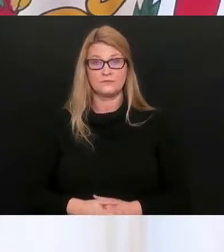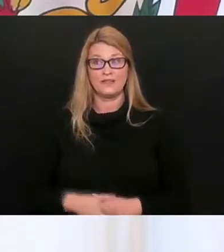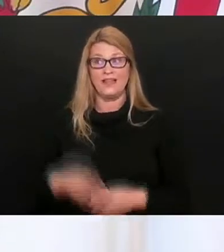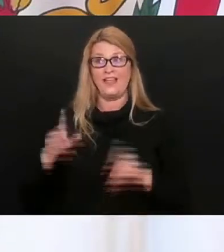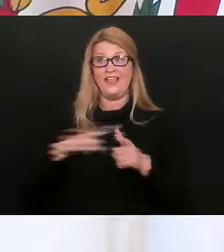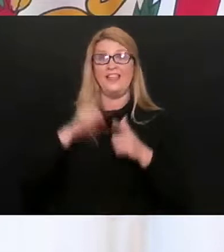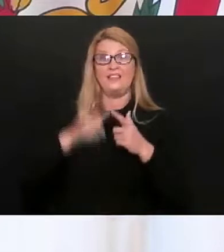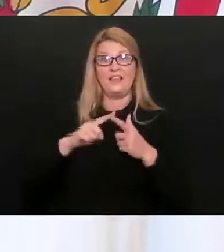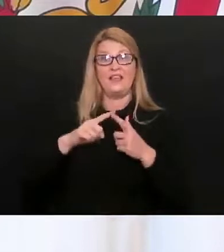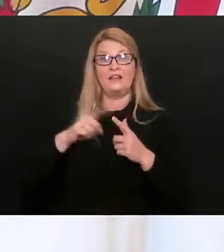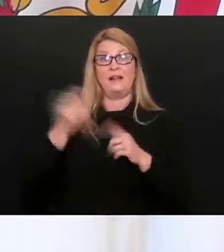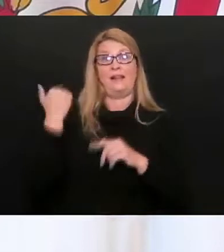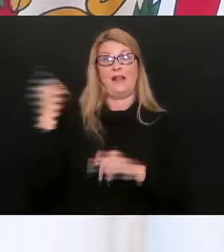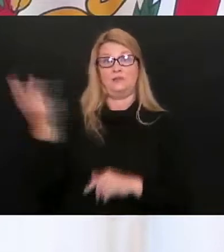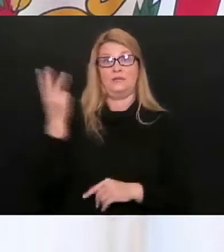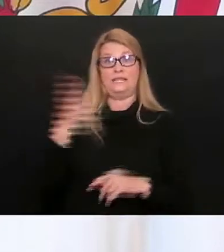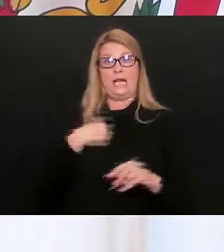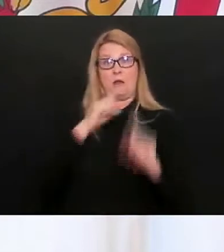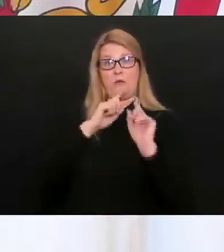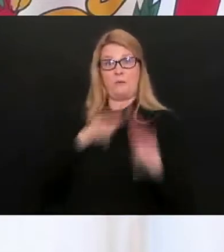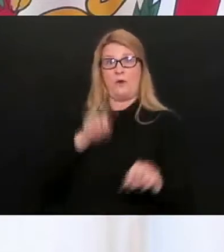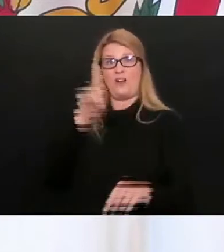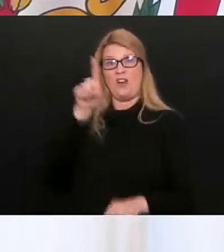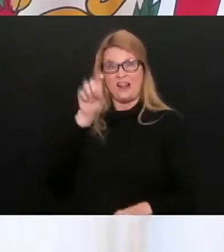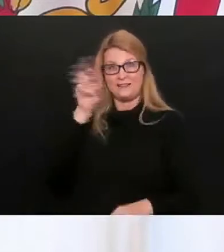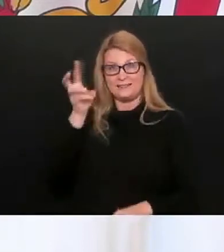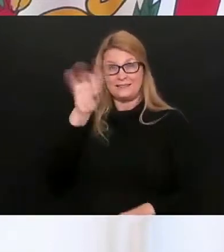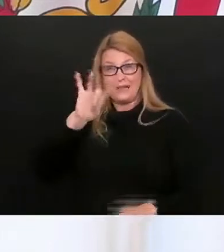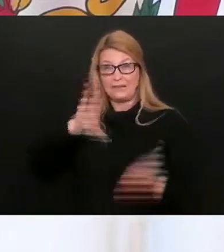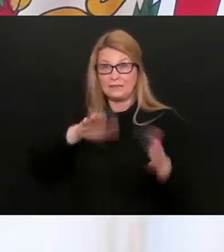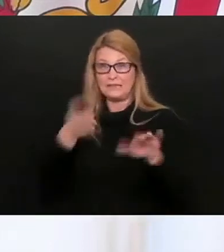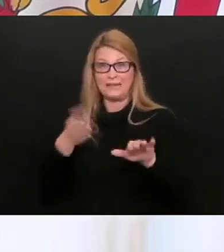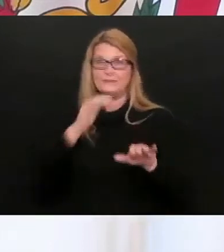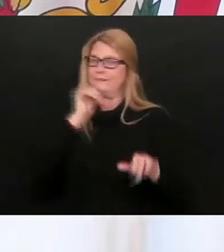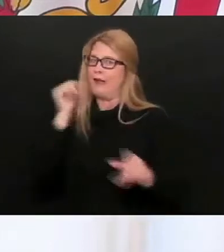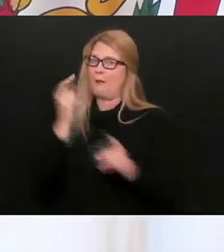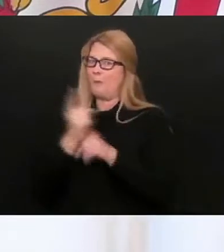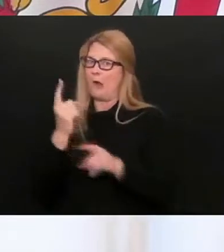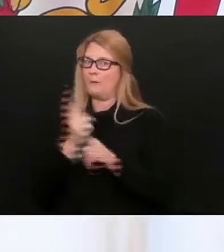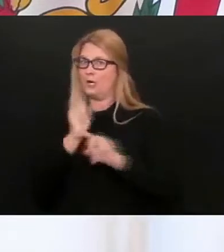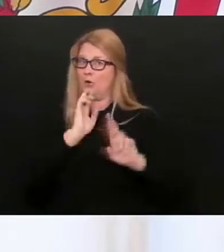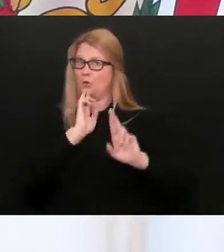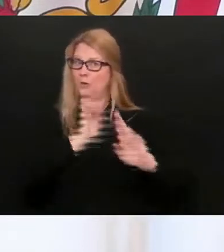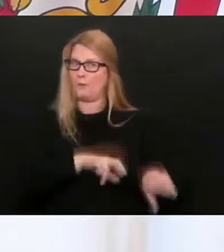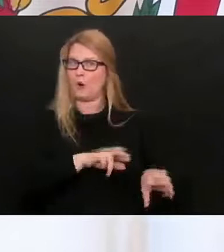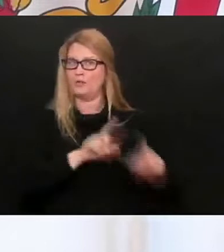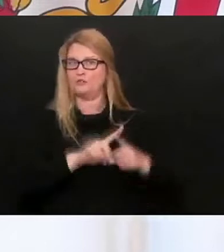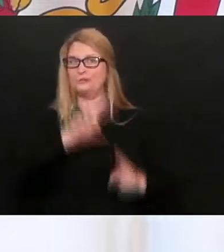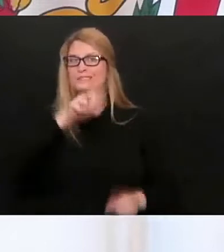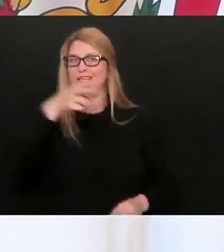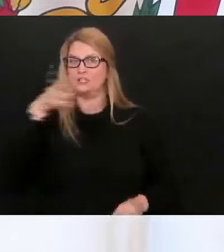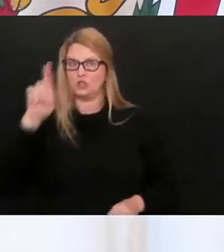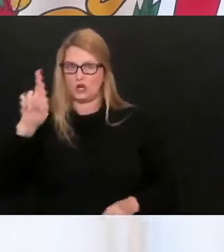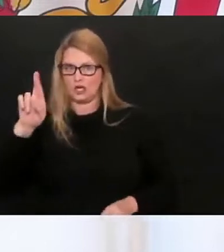to you that we had 168 deaths that were not properly reported to DHHR.